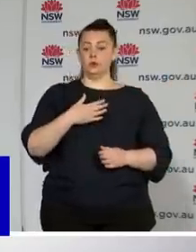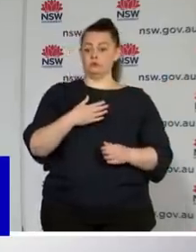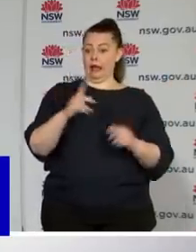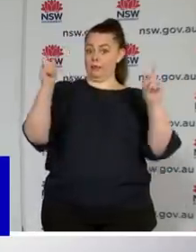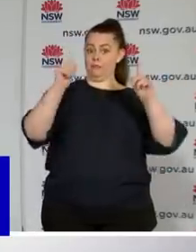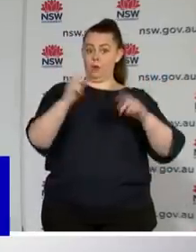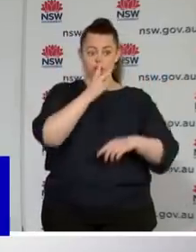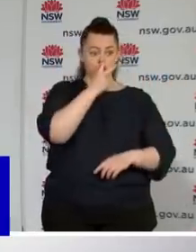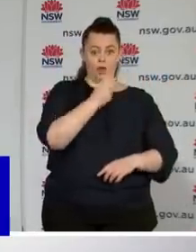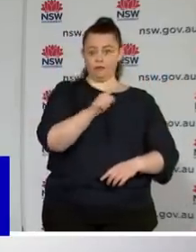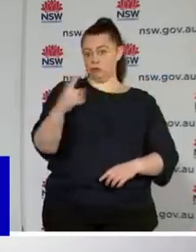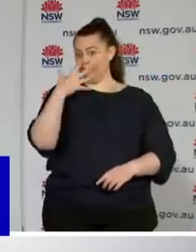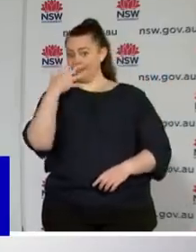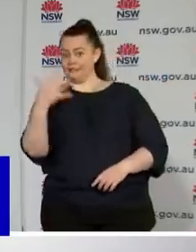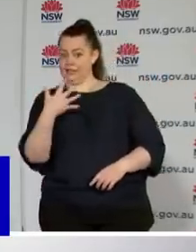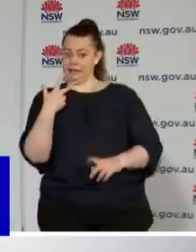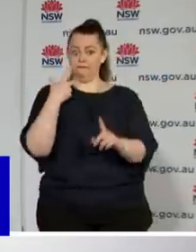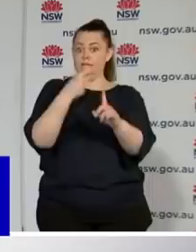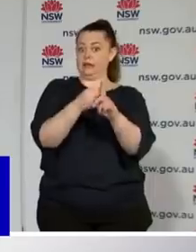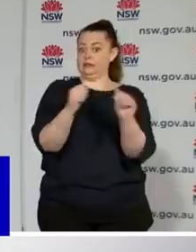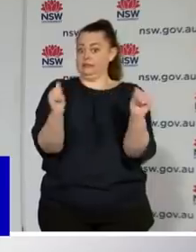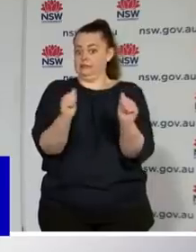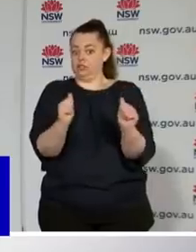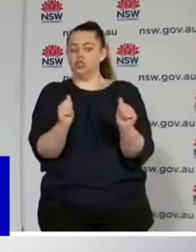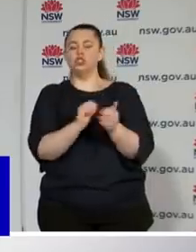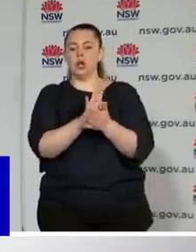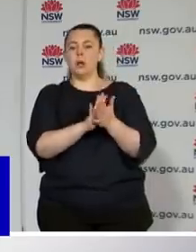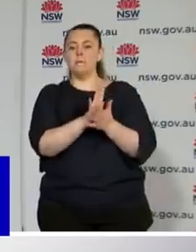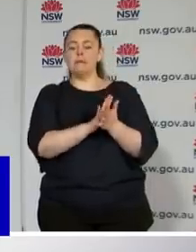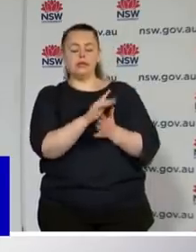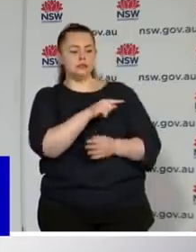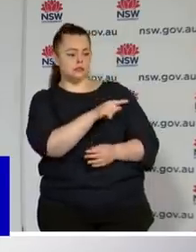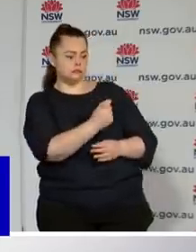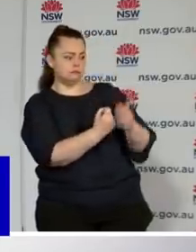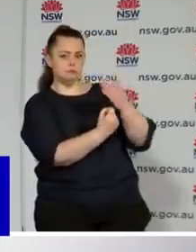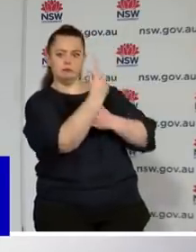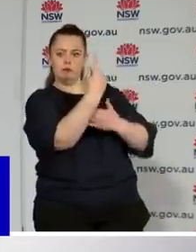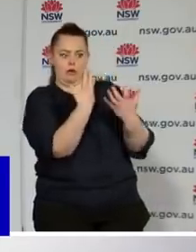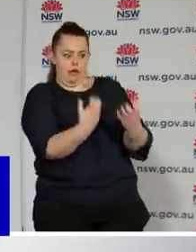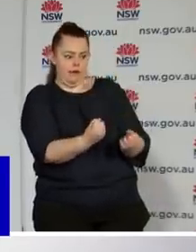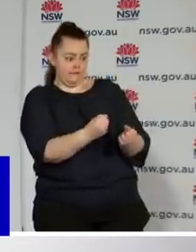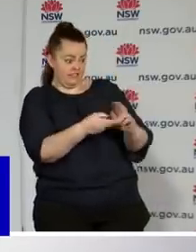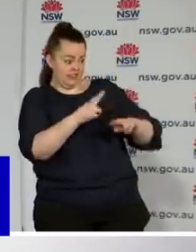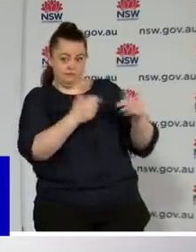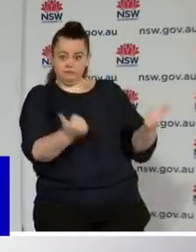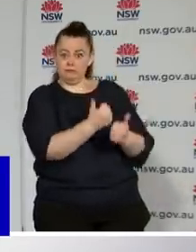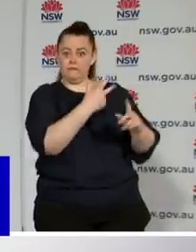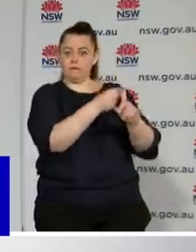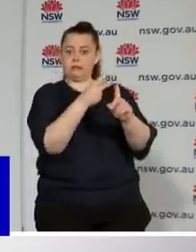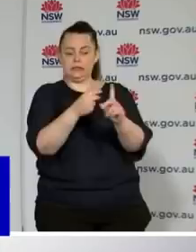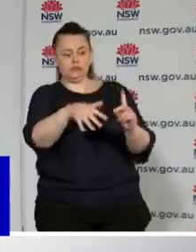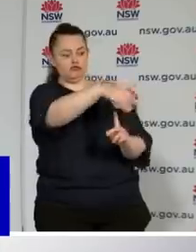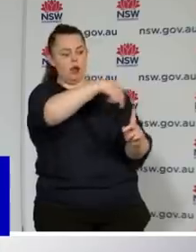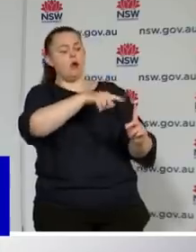change the way in which we deal with cases potentially at school. And there'll be further advice provided in relation to that matter. I also want to